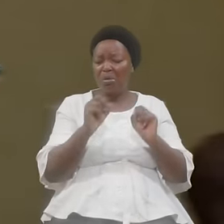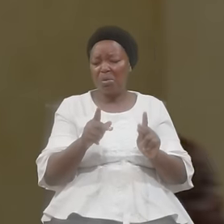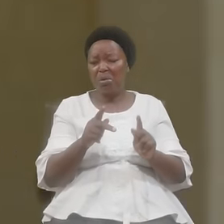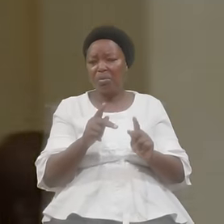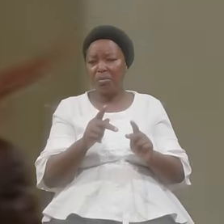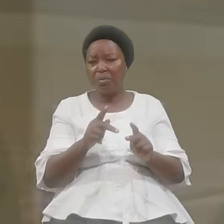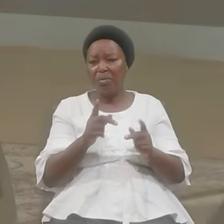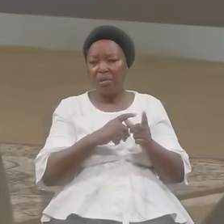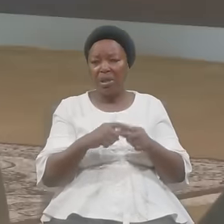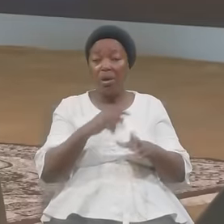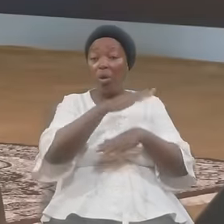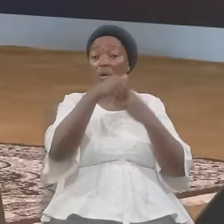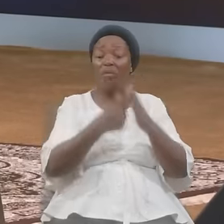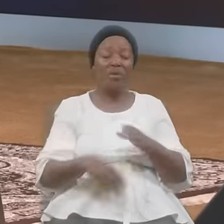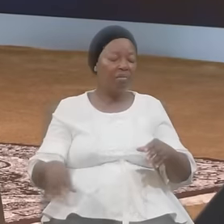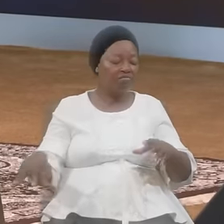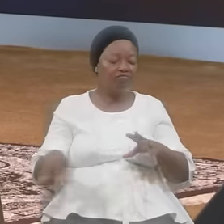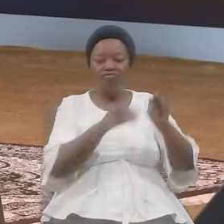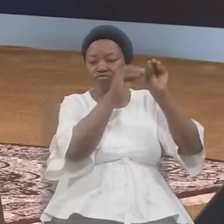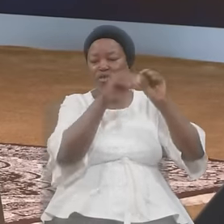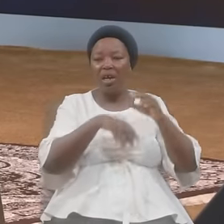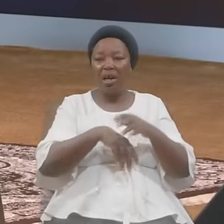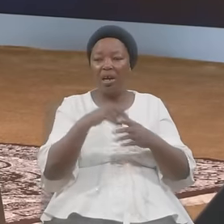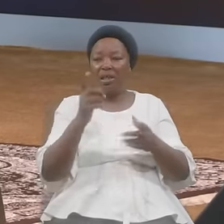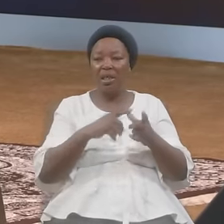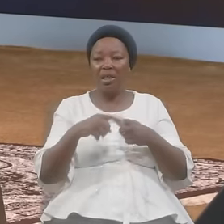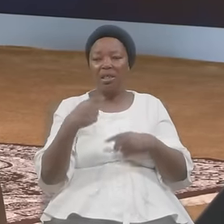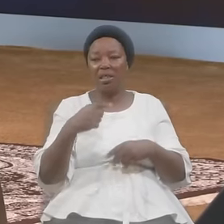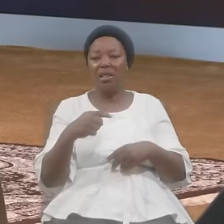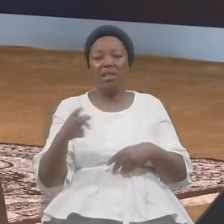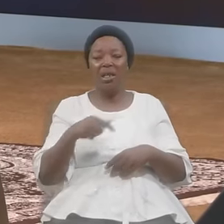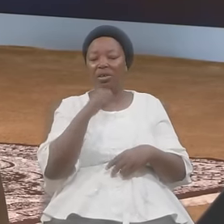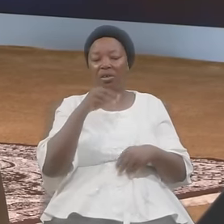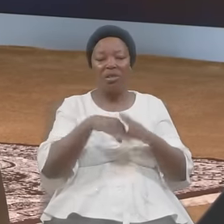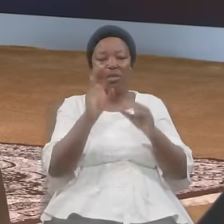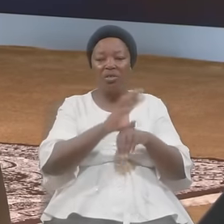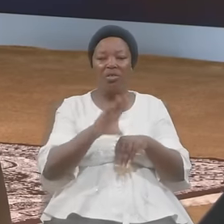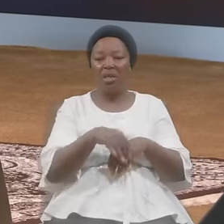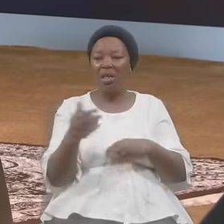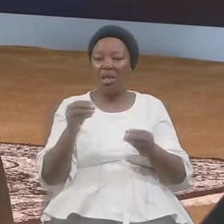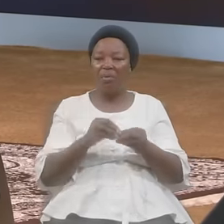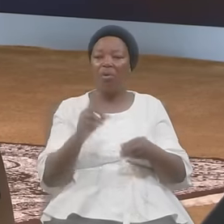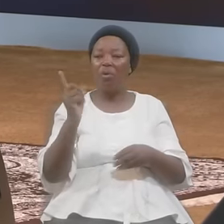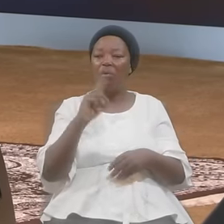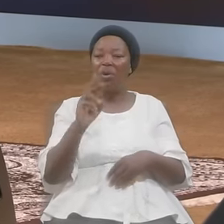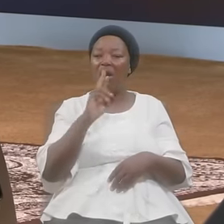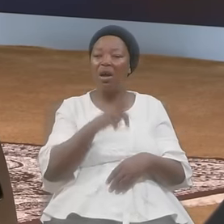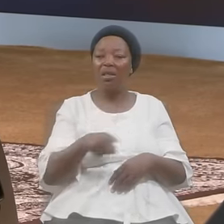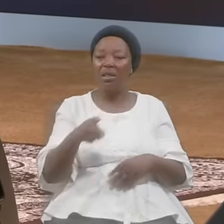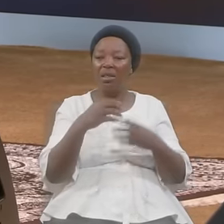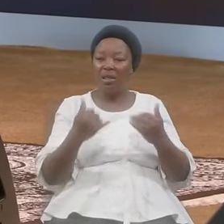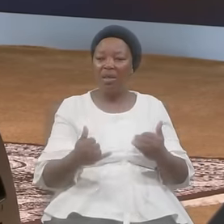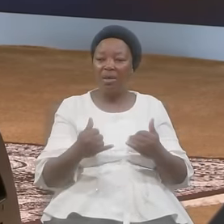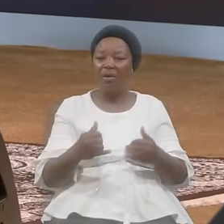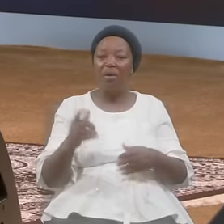Then A chunk Of People They Say They Are Not In The Church Anymore Where Are They Where